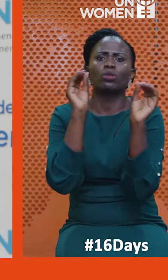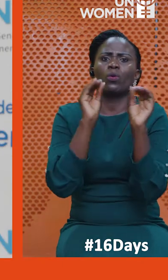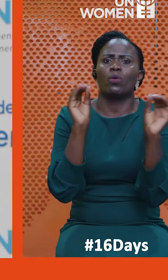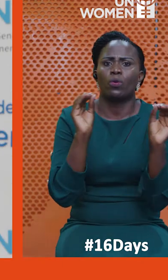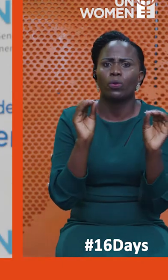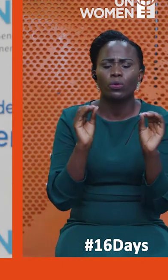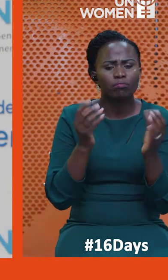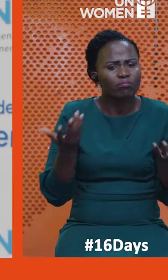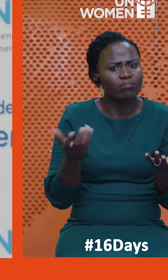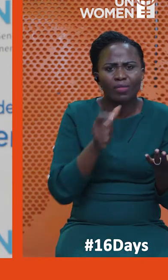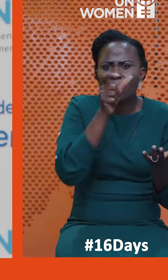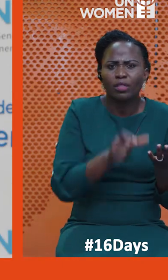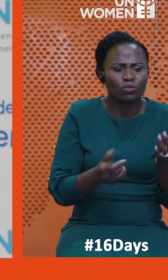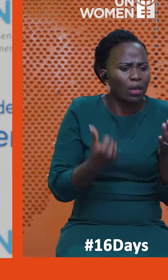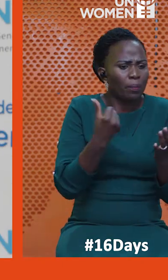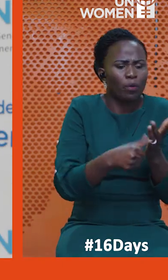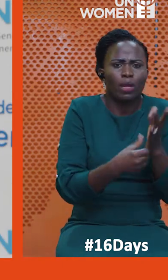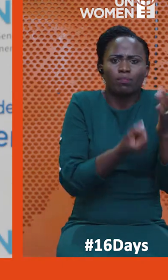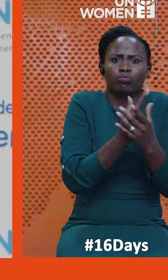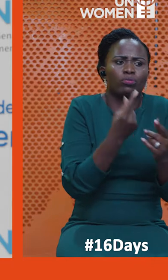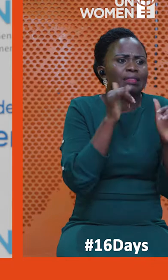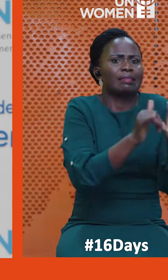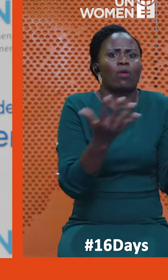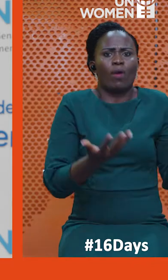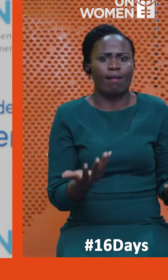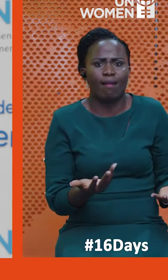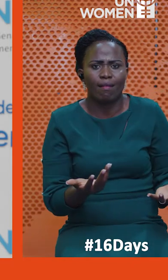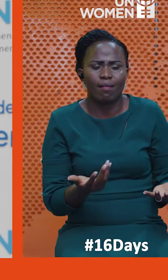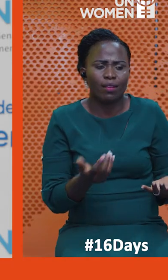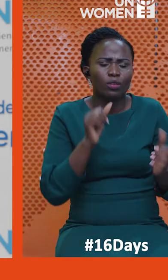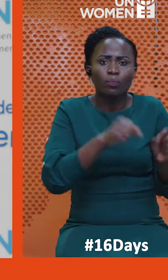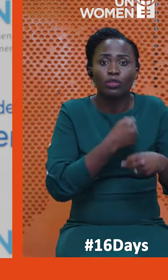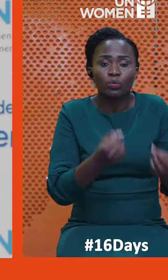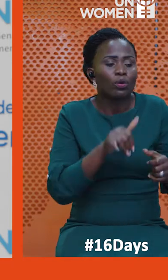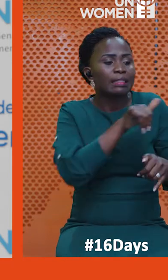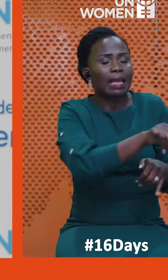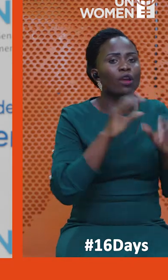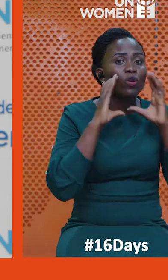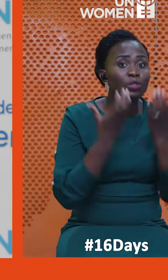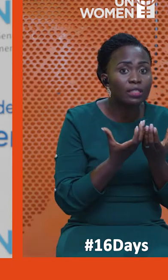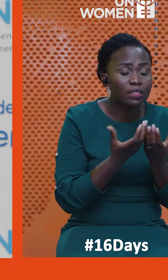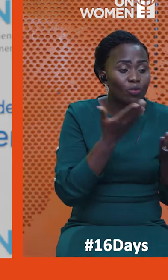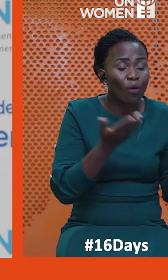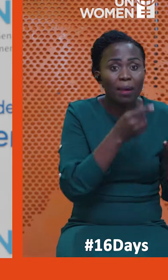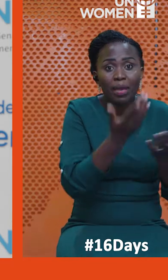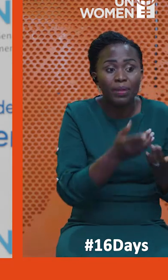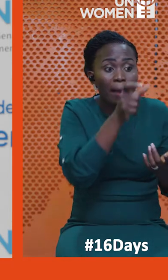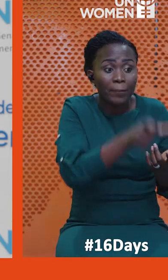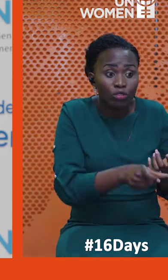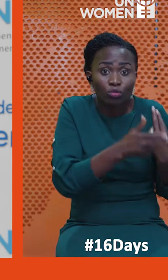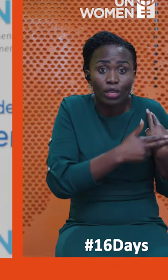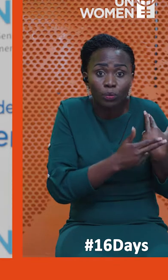that is a problem because where does this person go to? You can't be in the community where you to mentor the